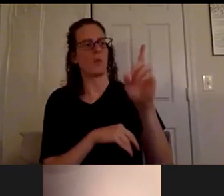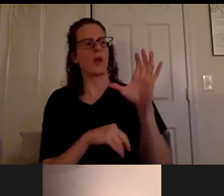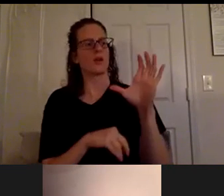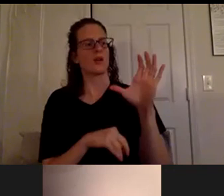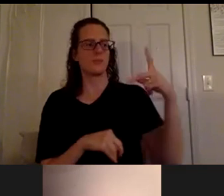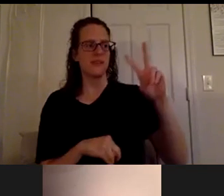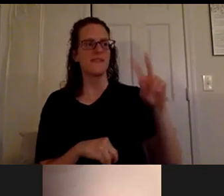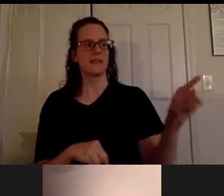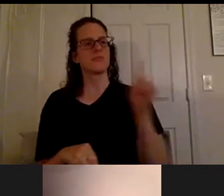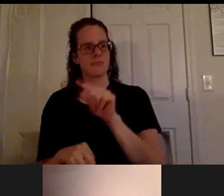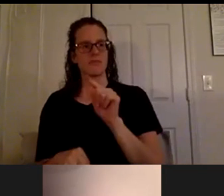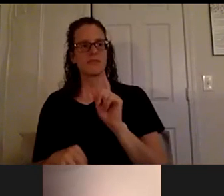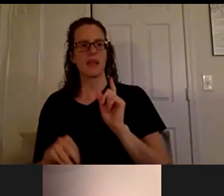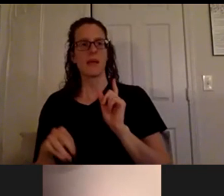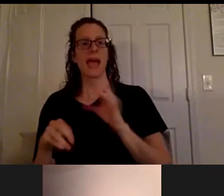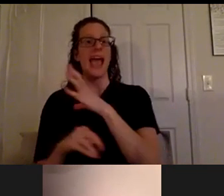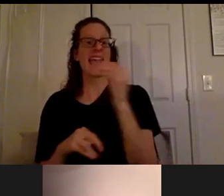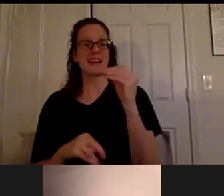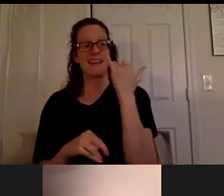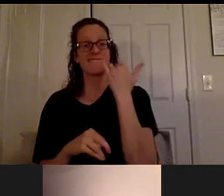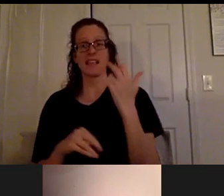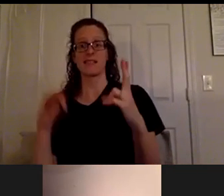And they could, if they did it on a central rewards,